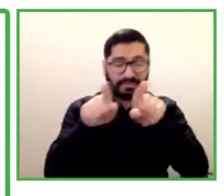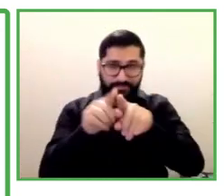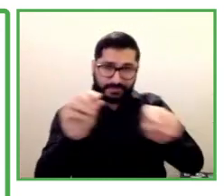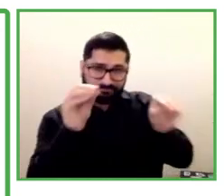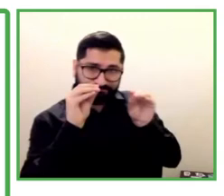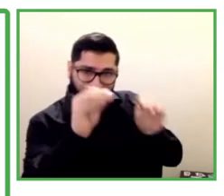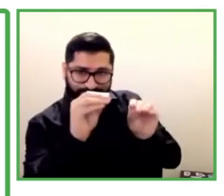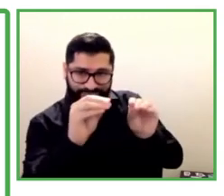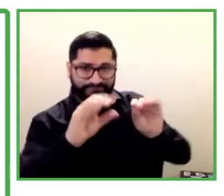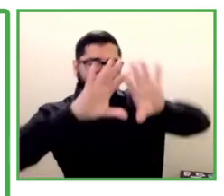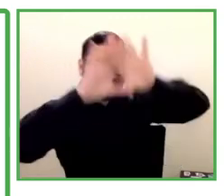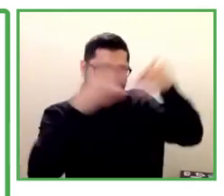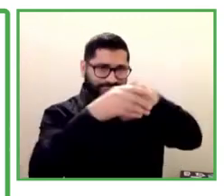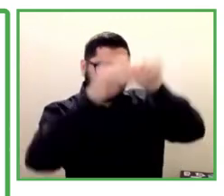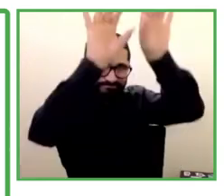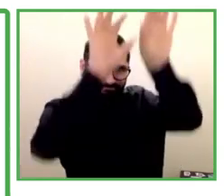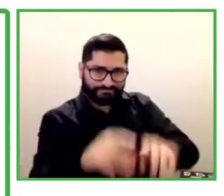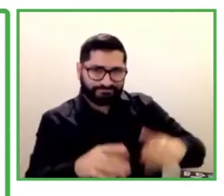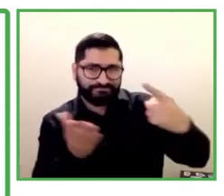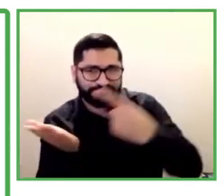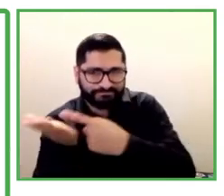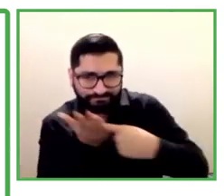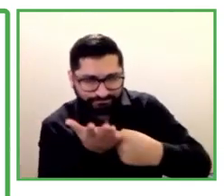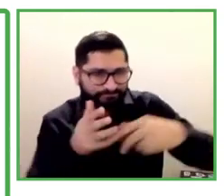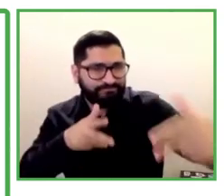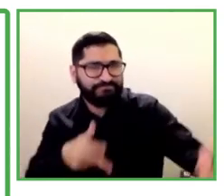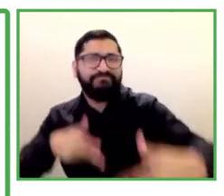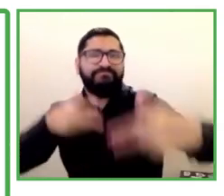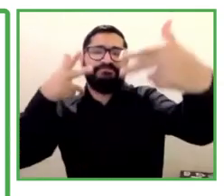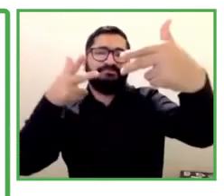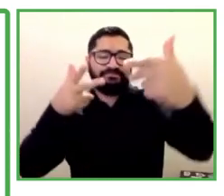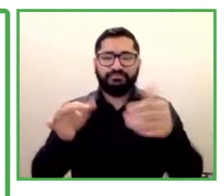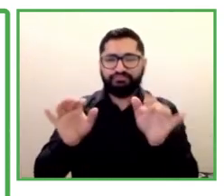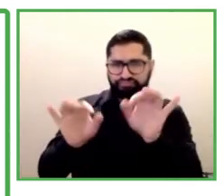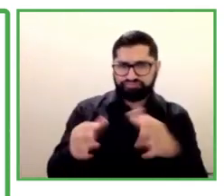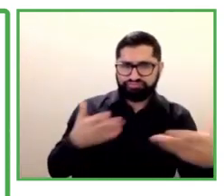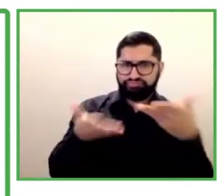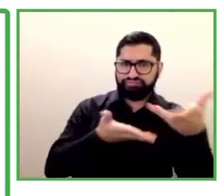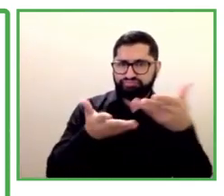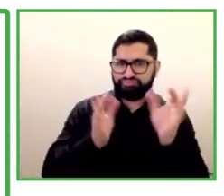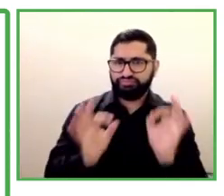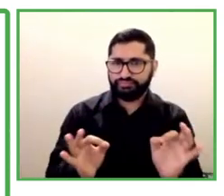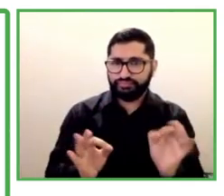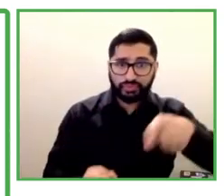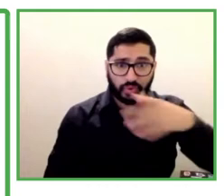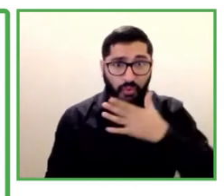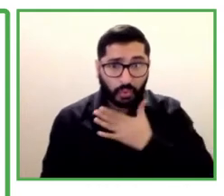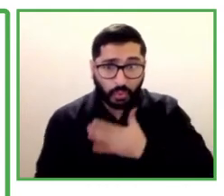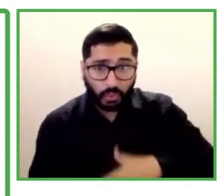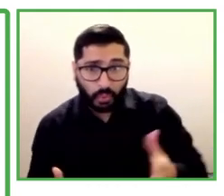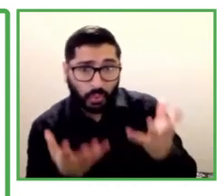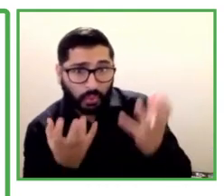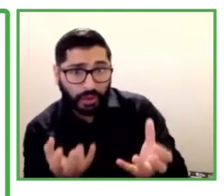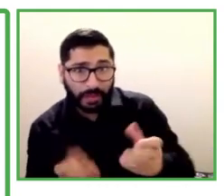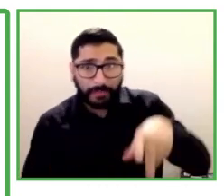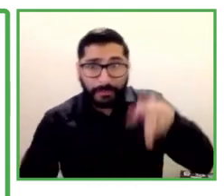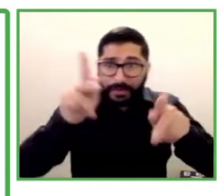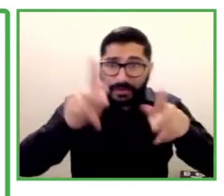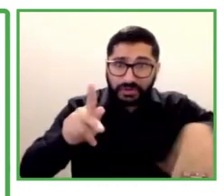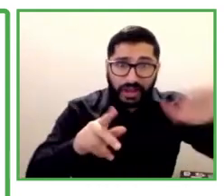market, please contact us so that people with disabilities disabilities can continue to live a life of independence,